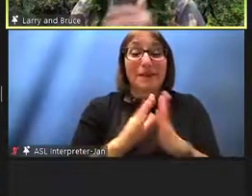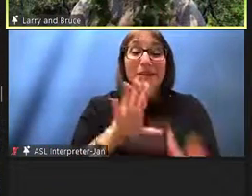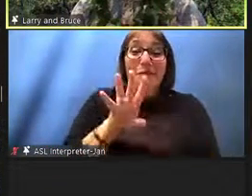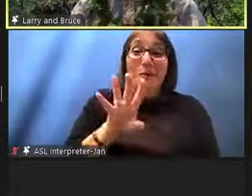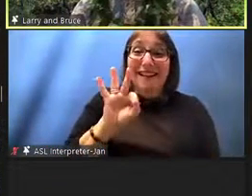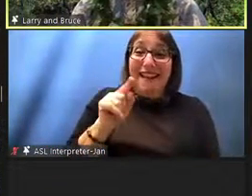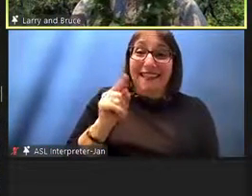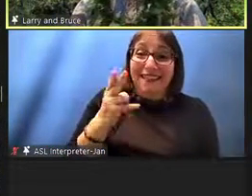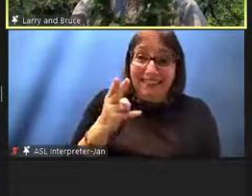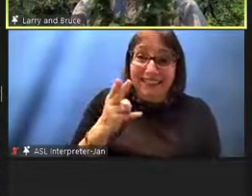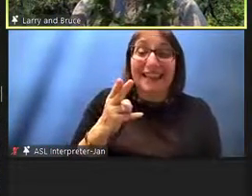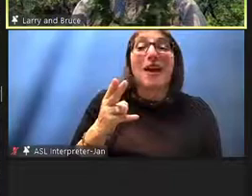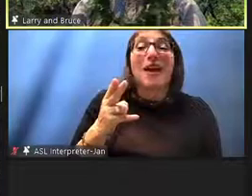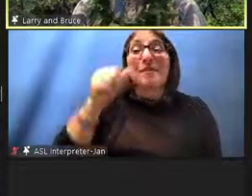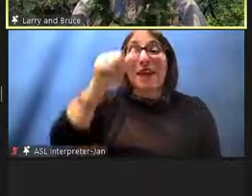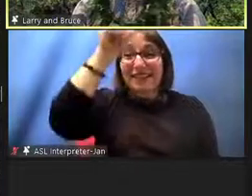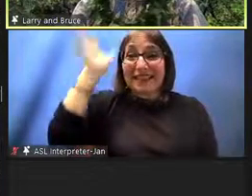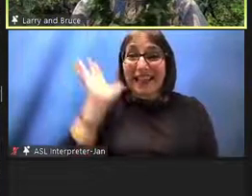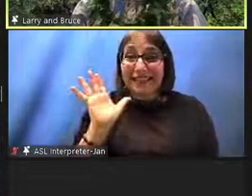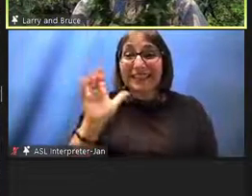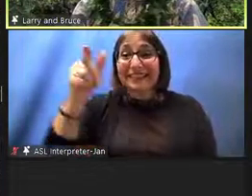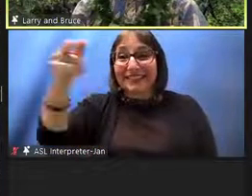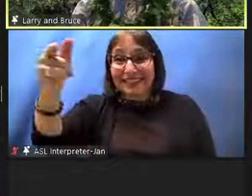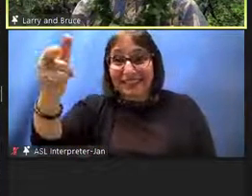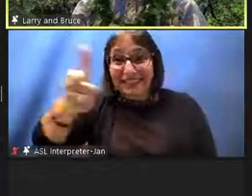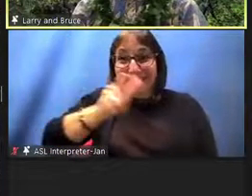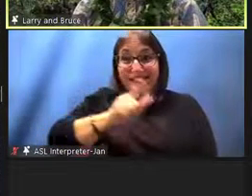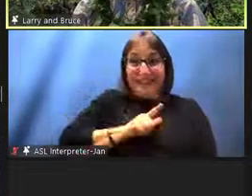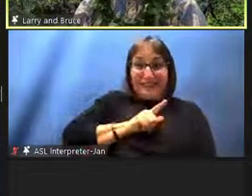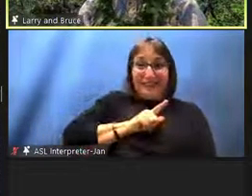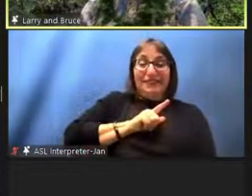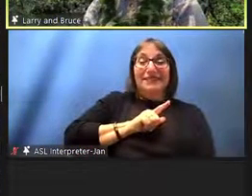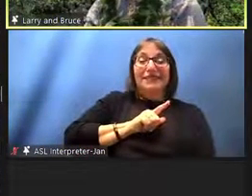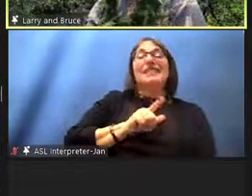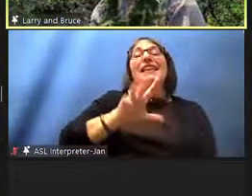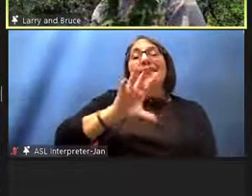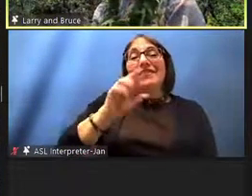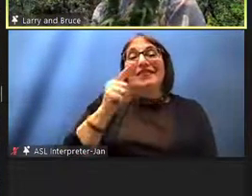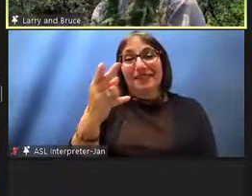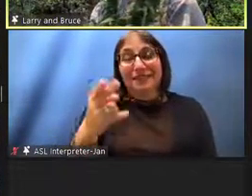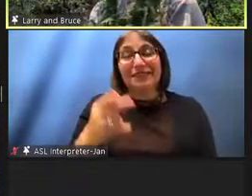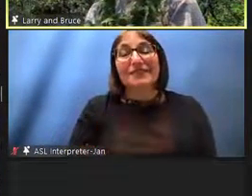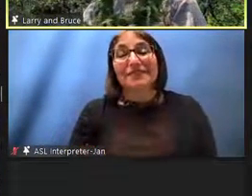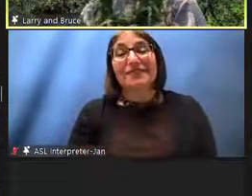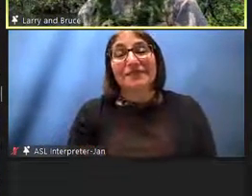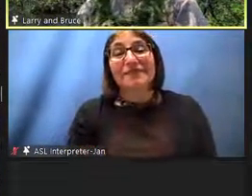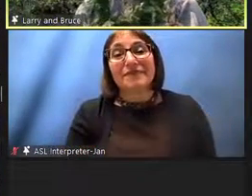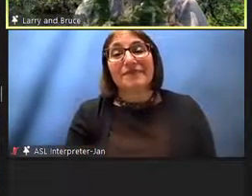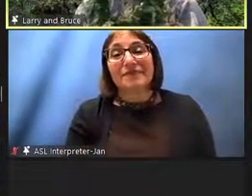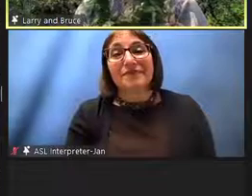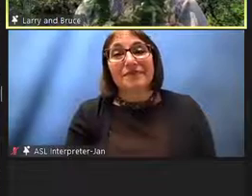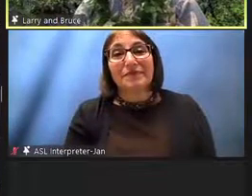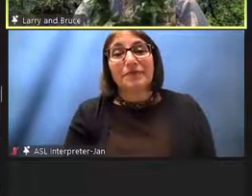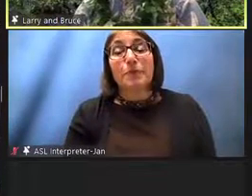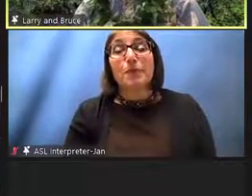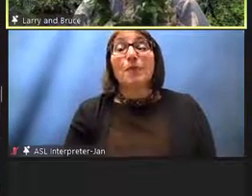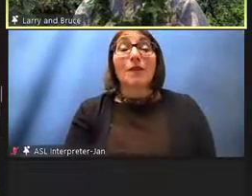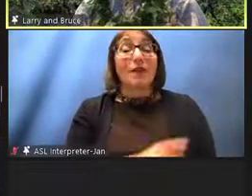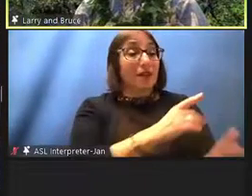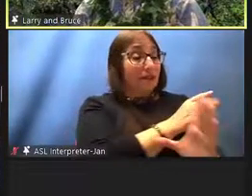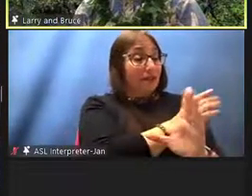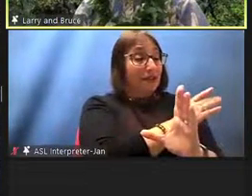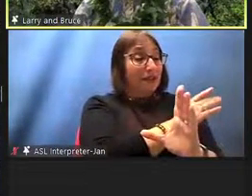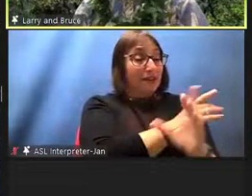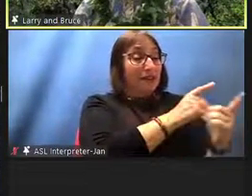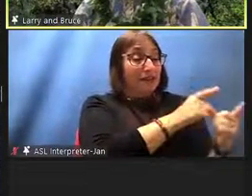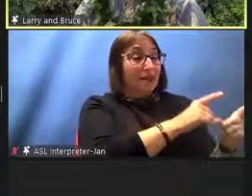alaska became the 49th state and we hawaii became the 50th now all of that includes all of